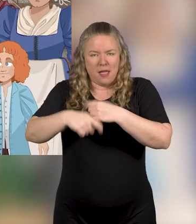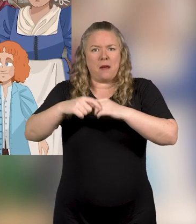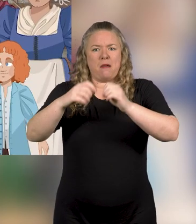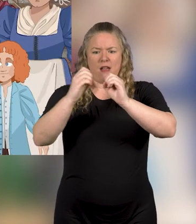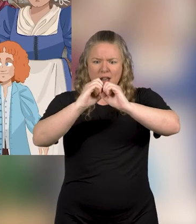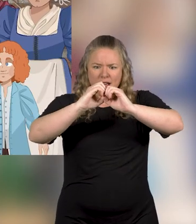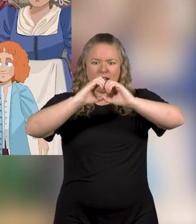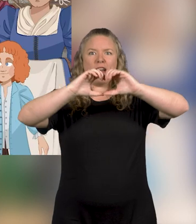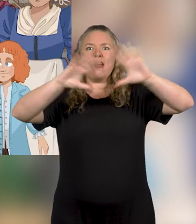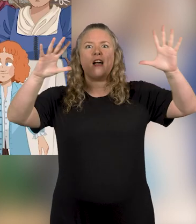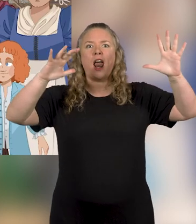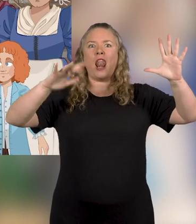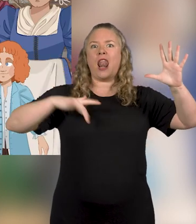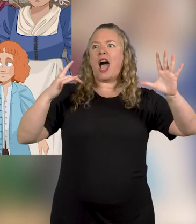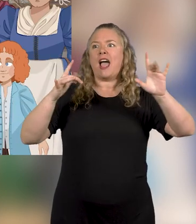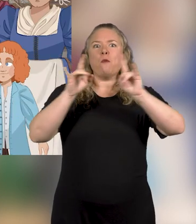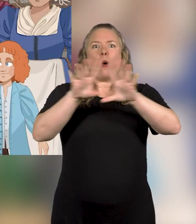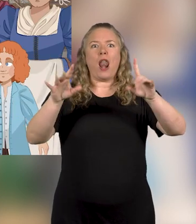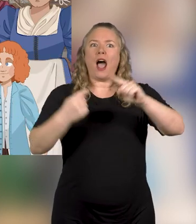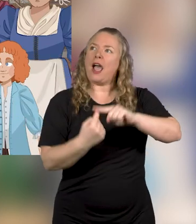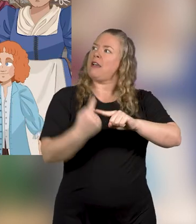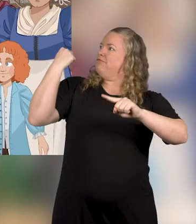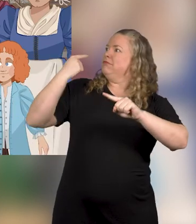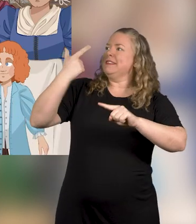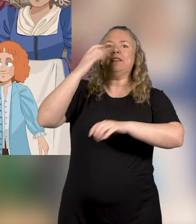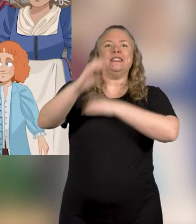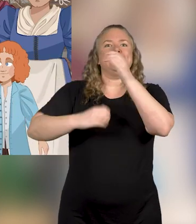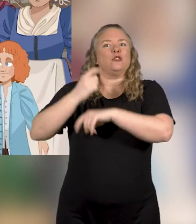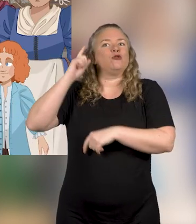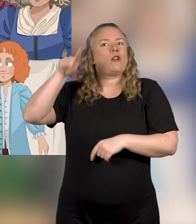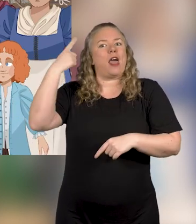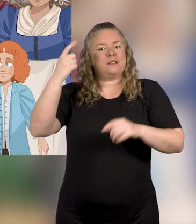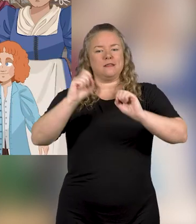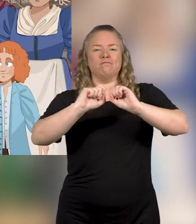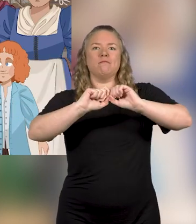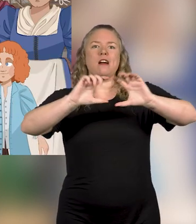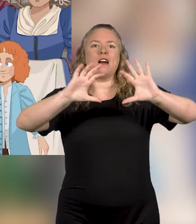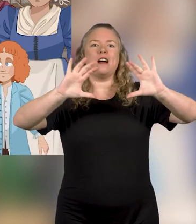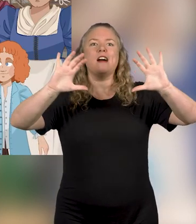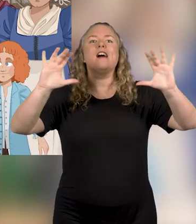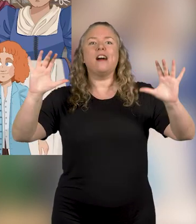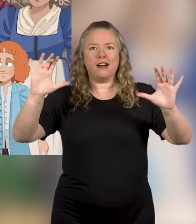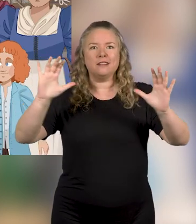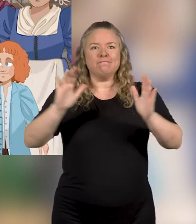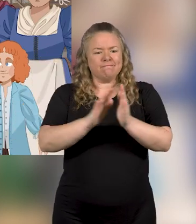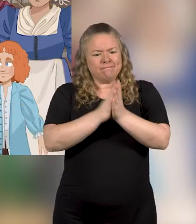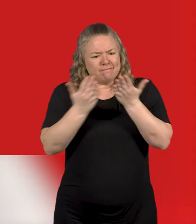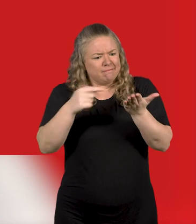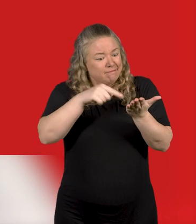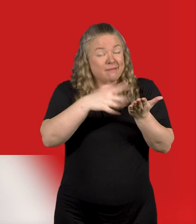makes his diary great for understanding what life was like in 17th century London.